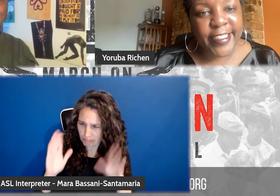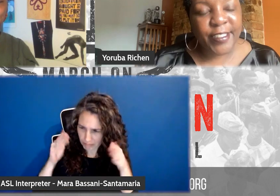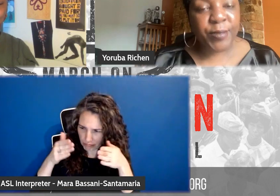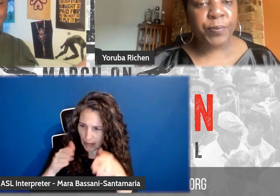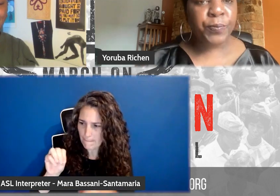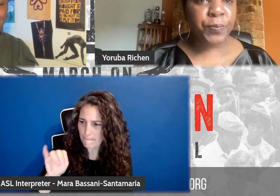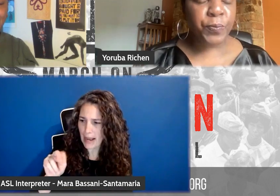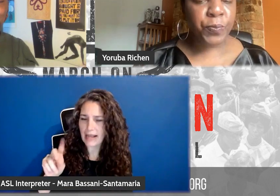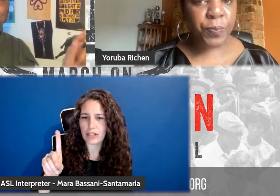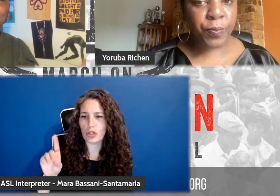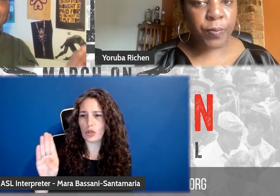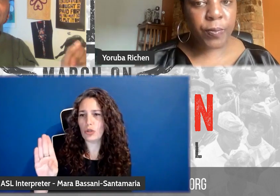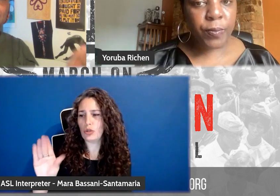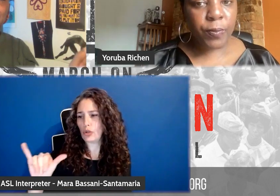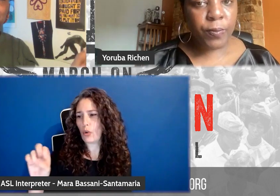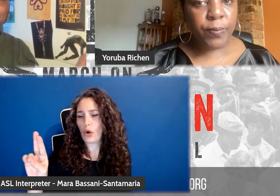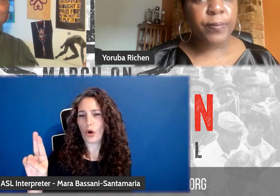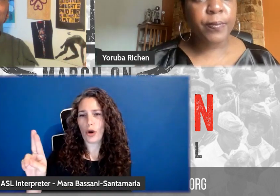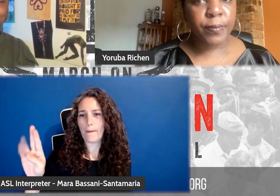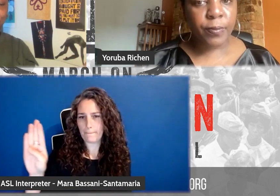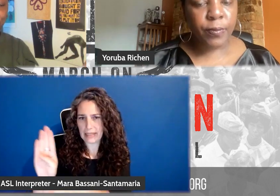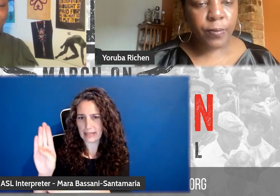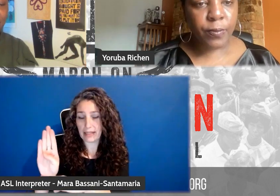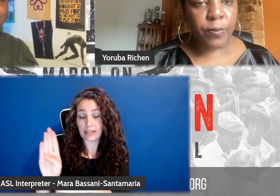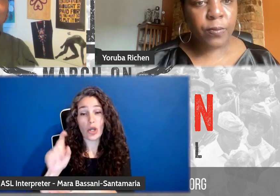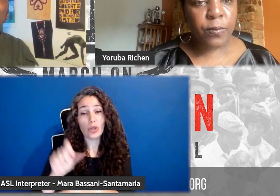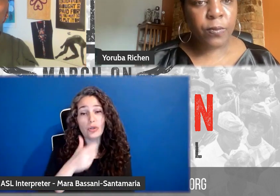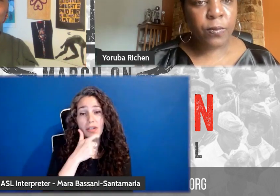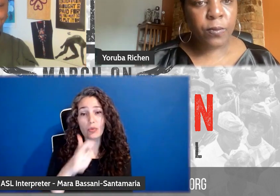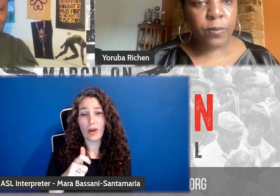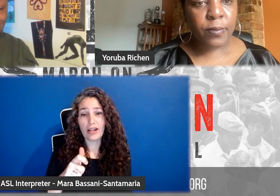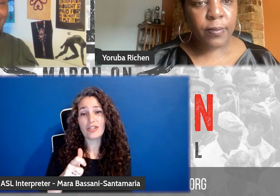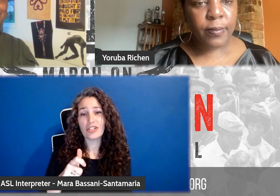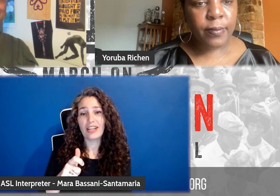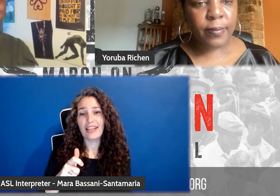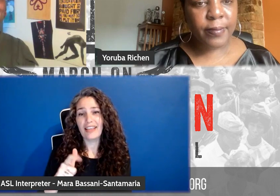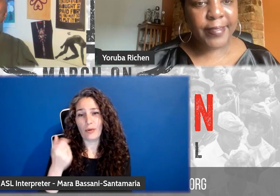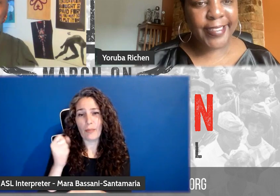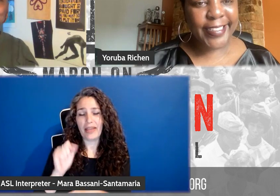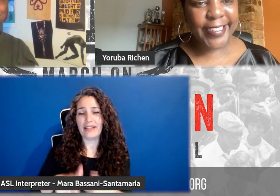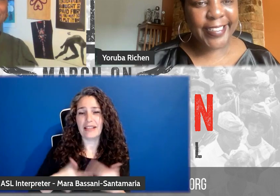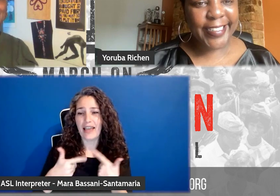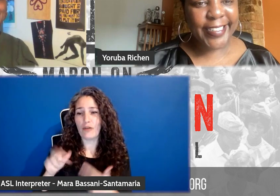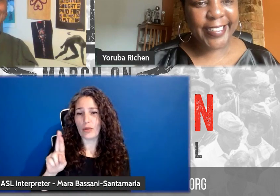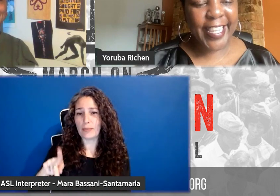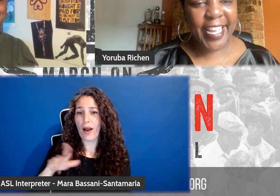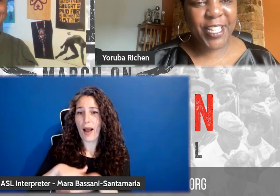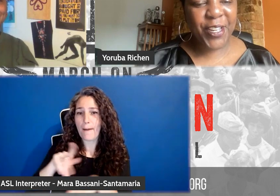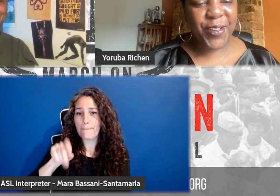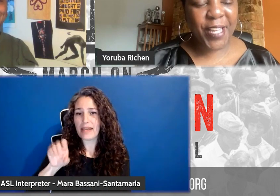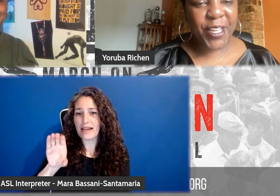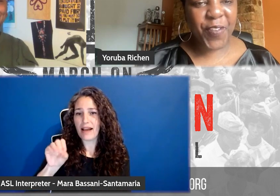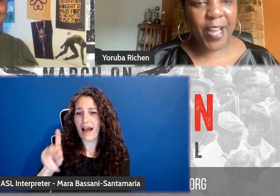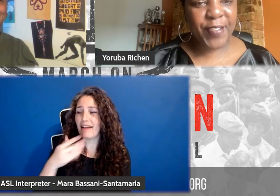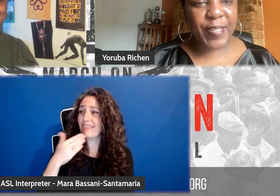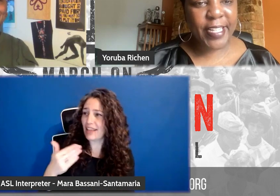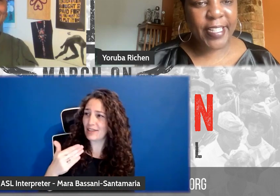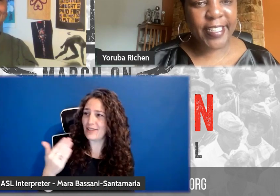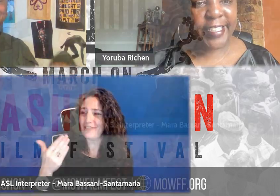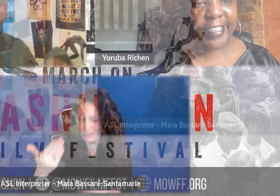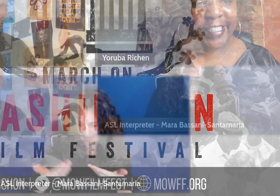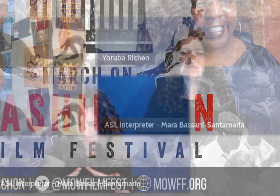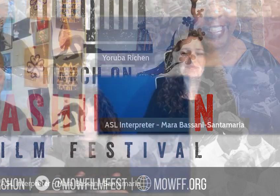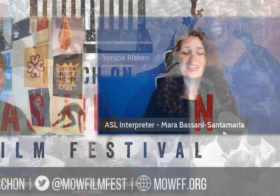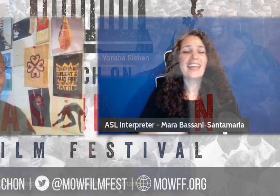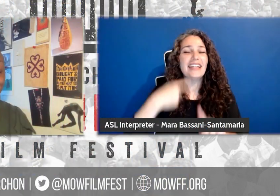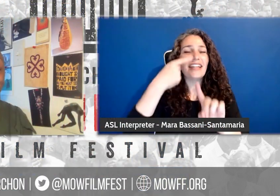don't forget, you can see The Rebellious Life of Mrs. Rosa Parks on Peacock. Thank you for joining us. Thank you. Thank you for having me.